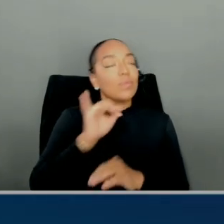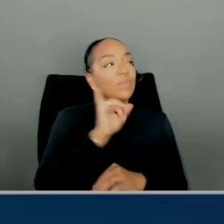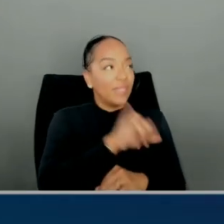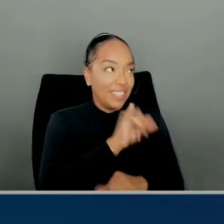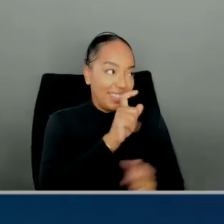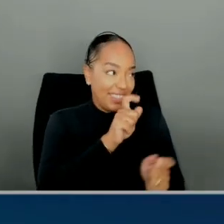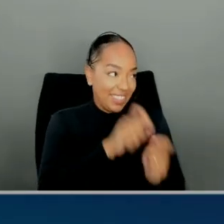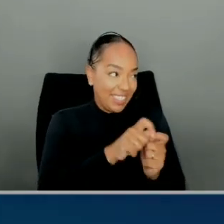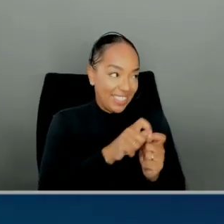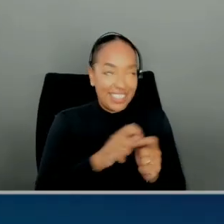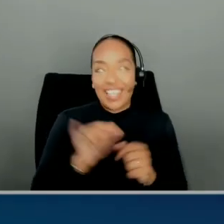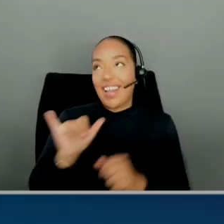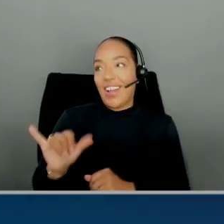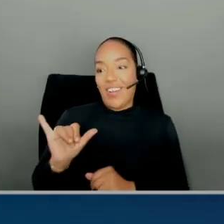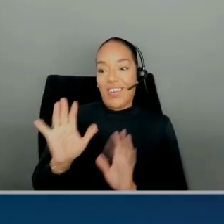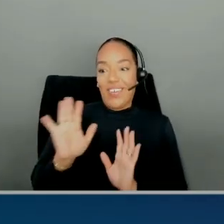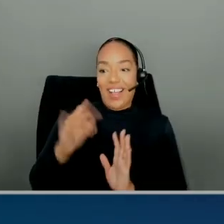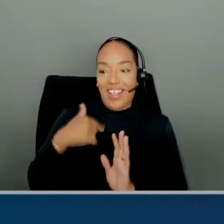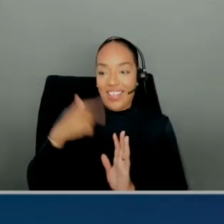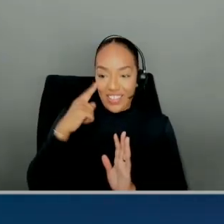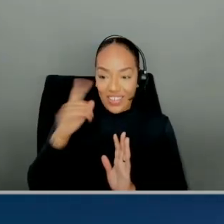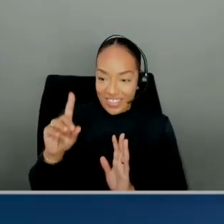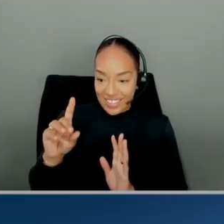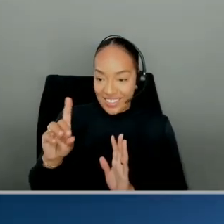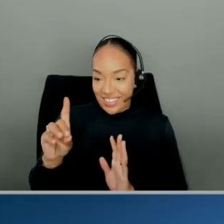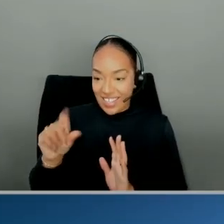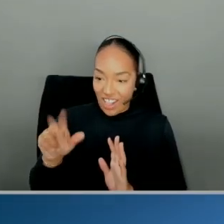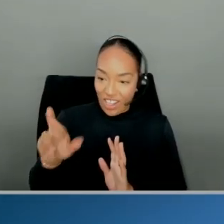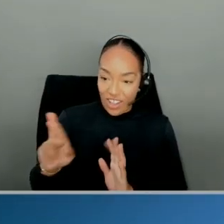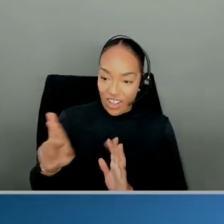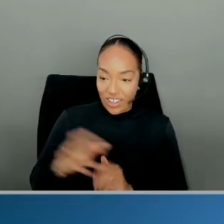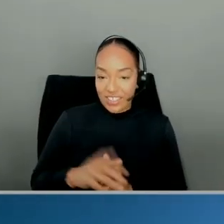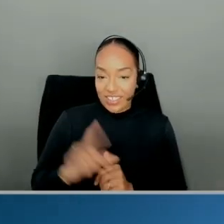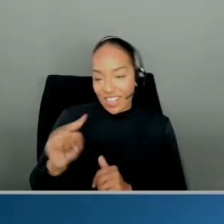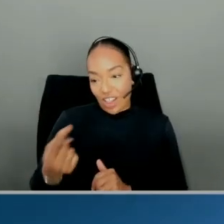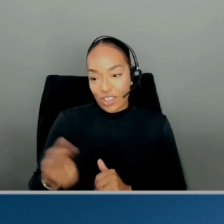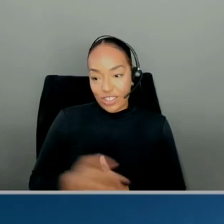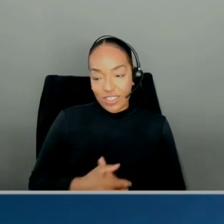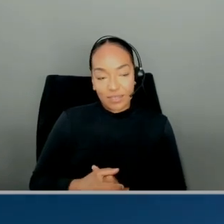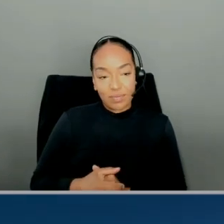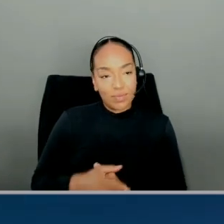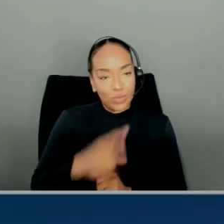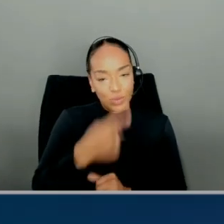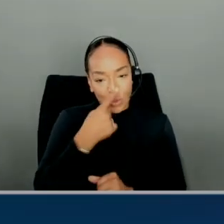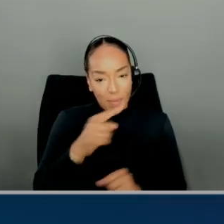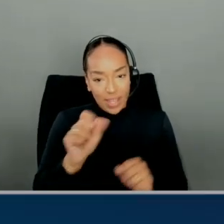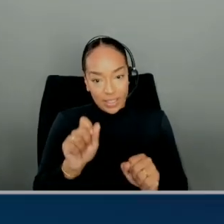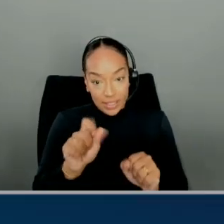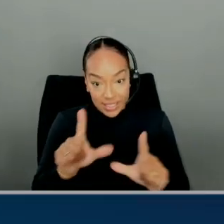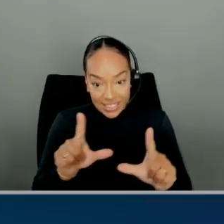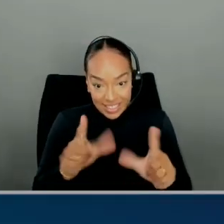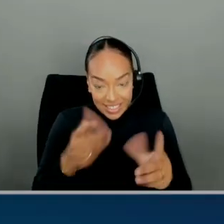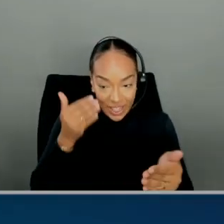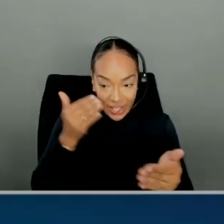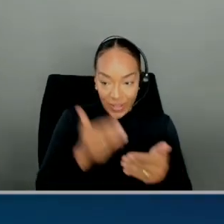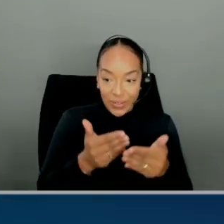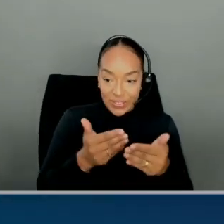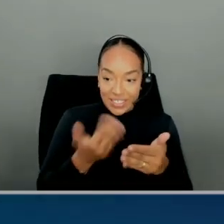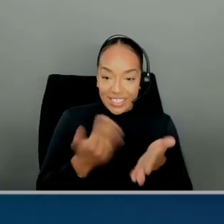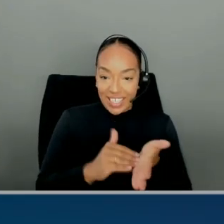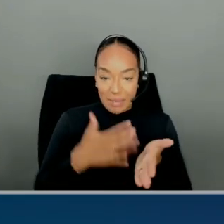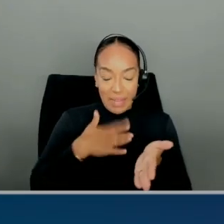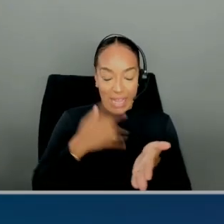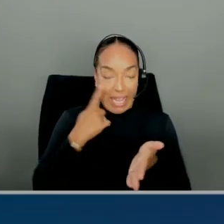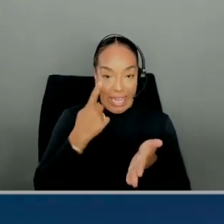that's not dollars. Yeah, these are not really the actual cost. Could we zoom in again? My eyes are... Yeah. So